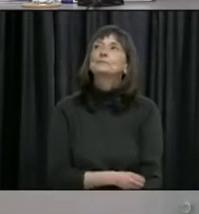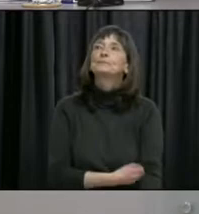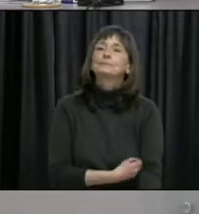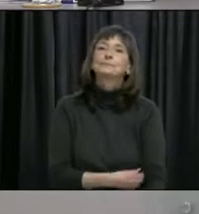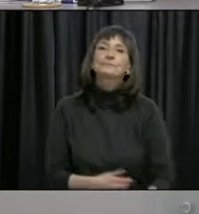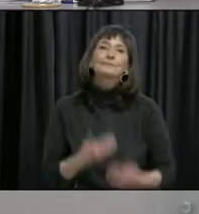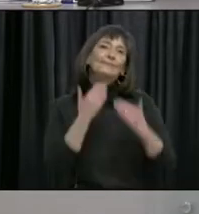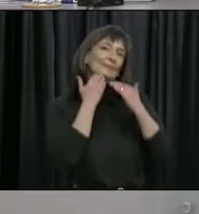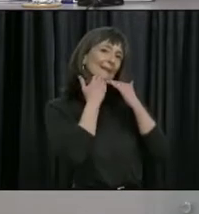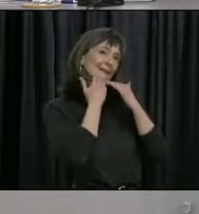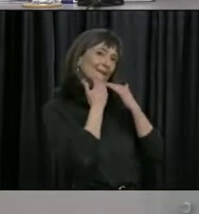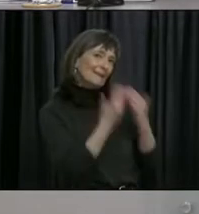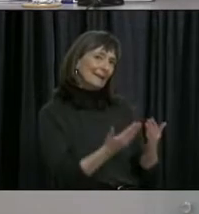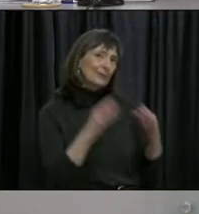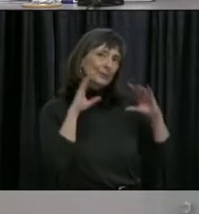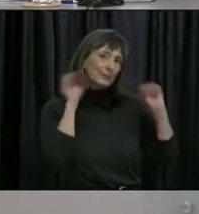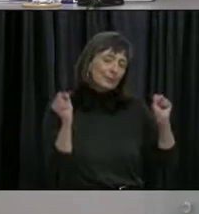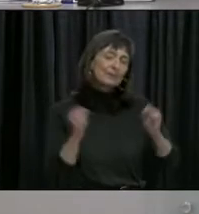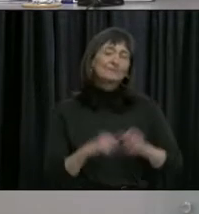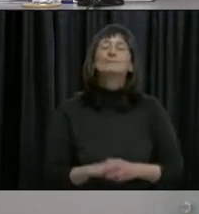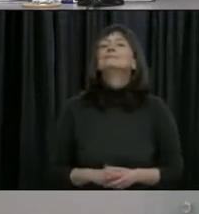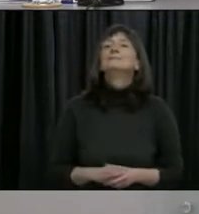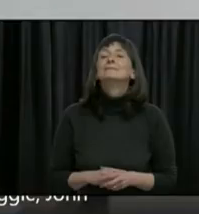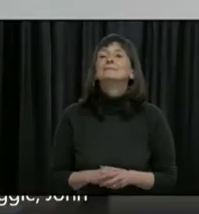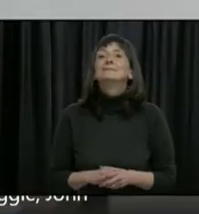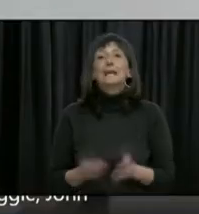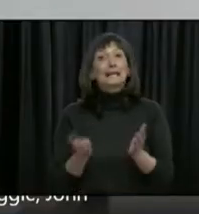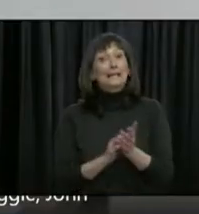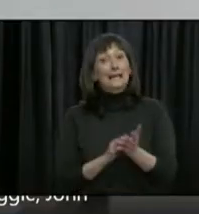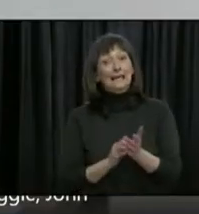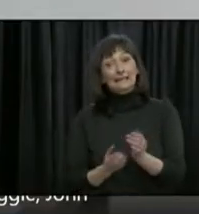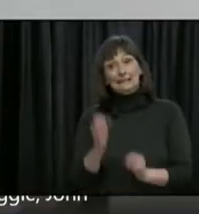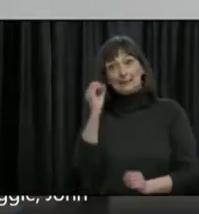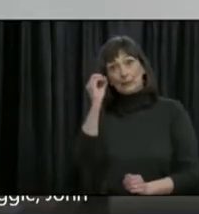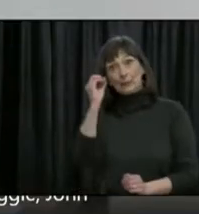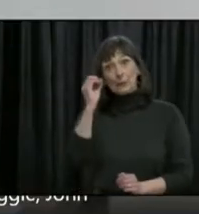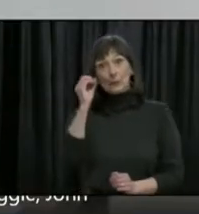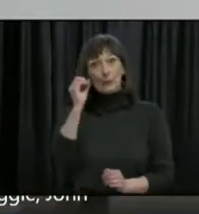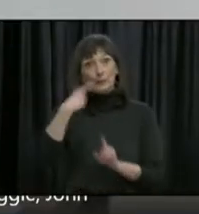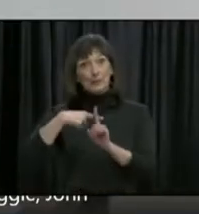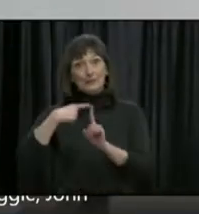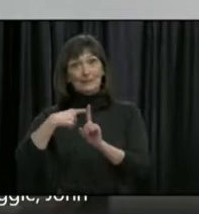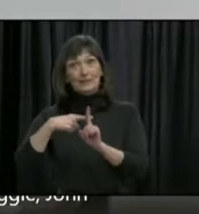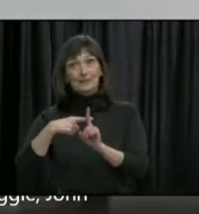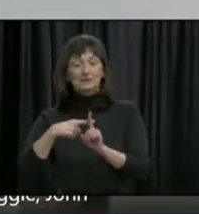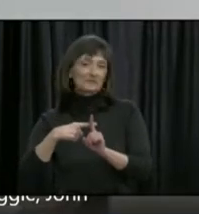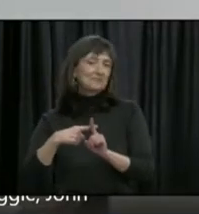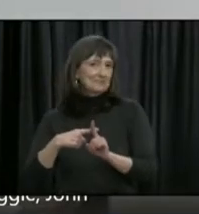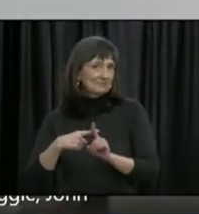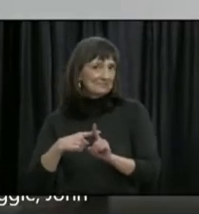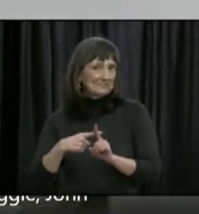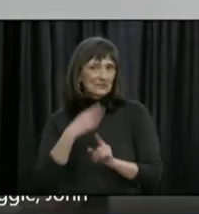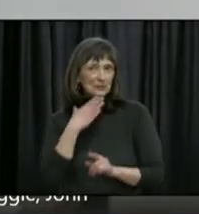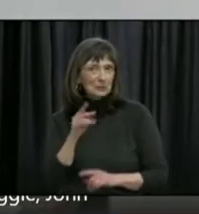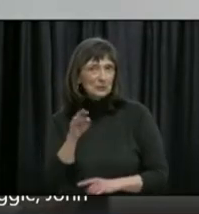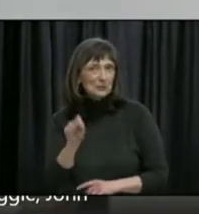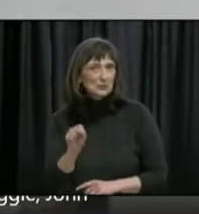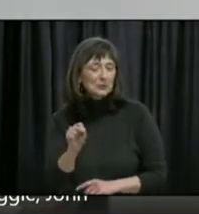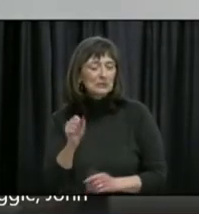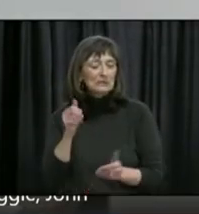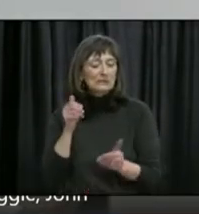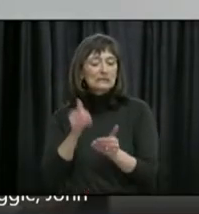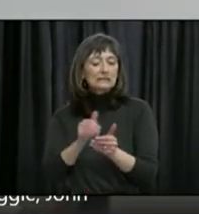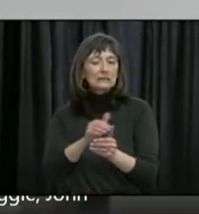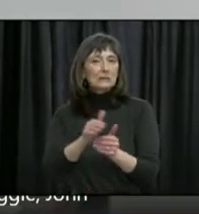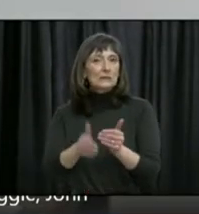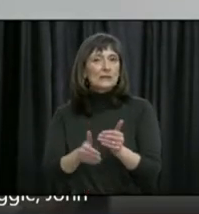Thank you very much, Premier. And again, no cases today. It's good news as we walk into the weekend that will hopefully